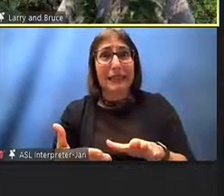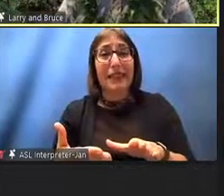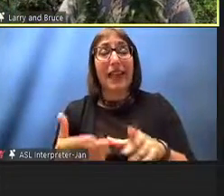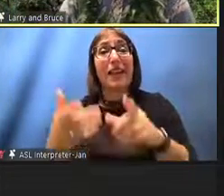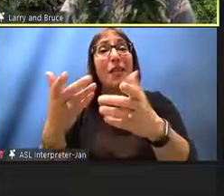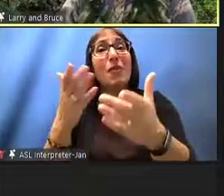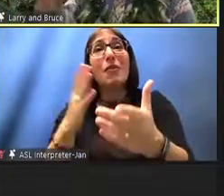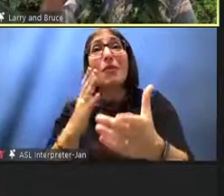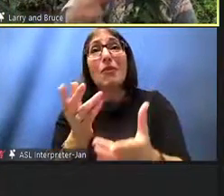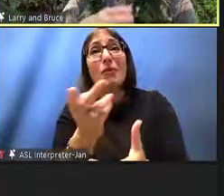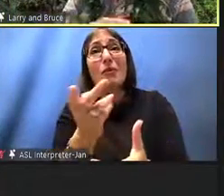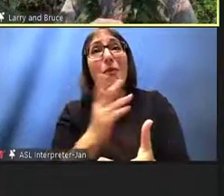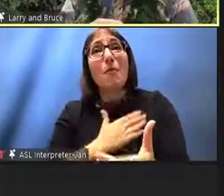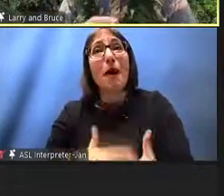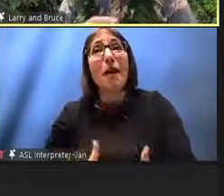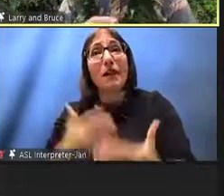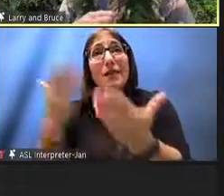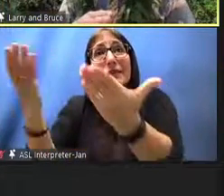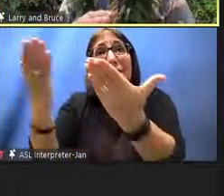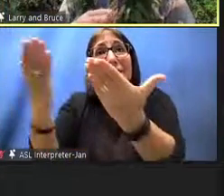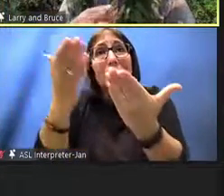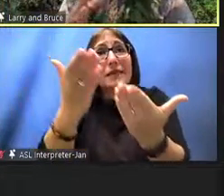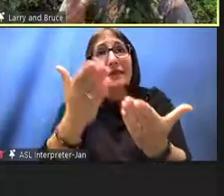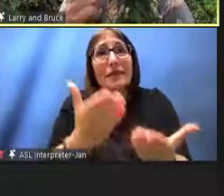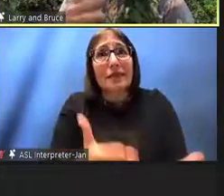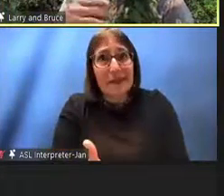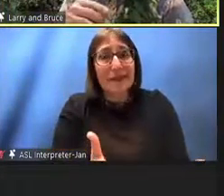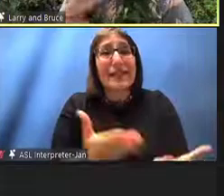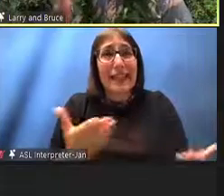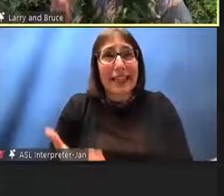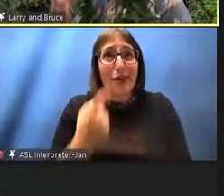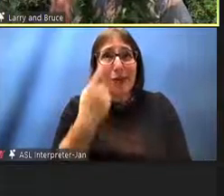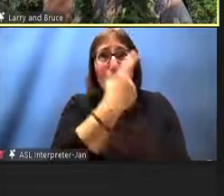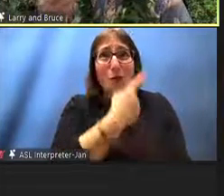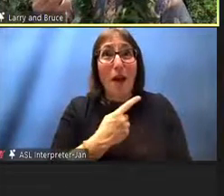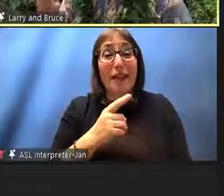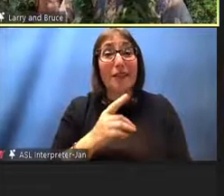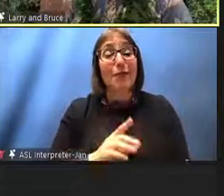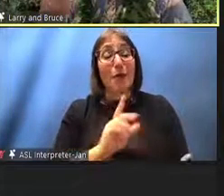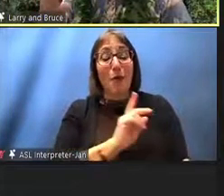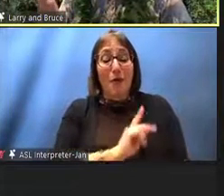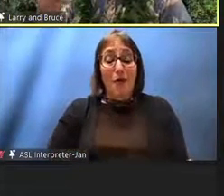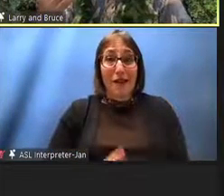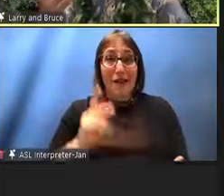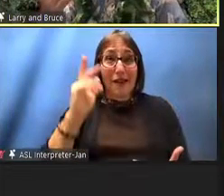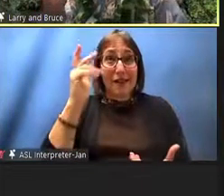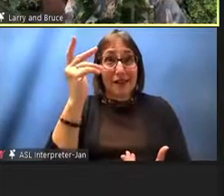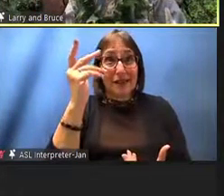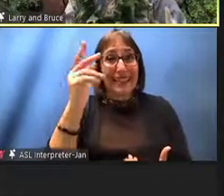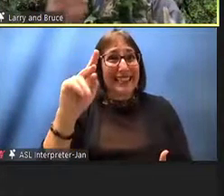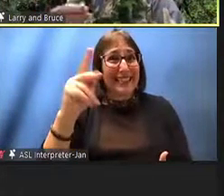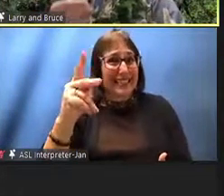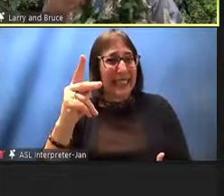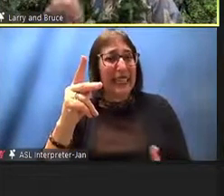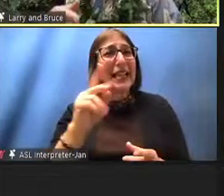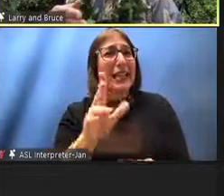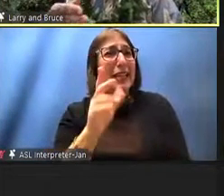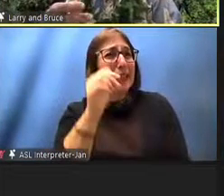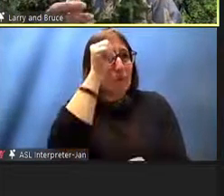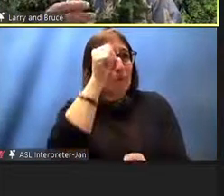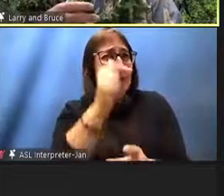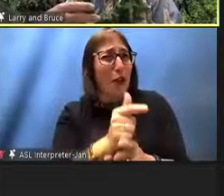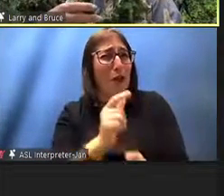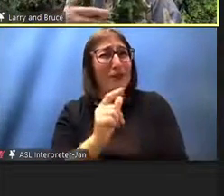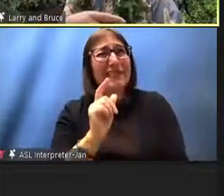and immediately his brother who was only i don't know 13 14 years old became